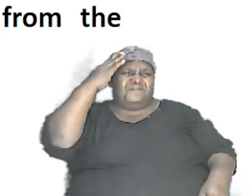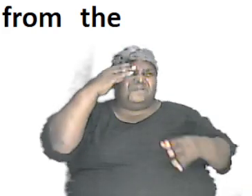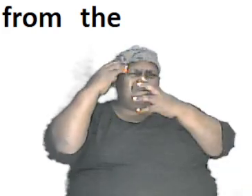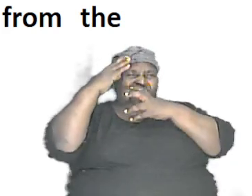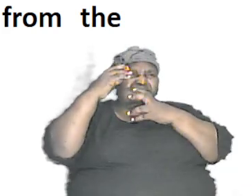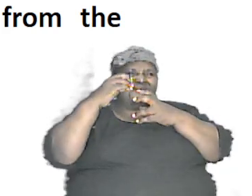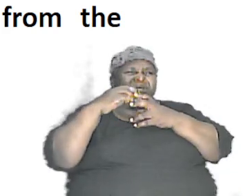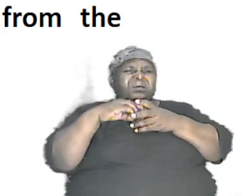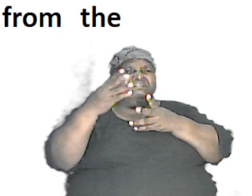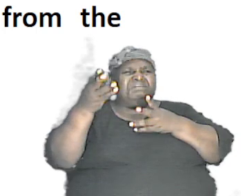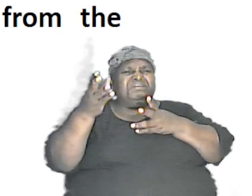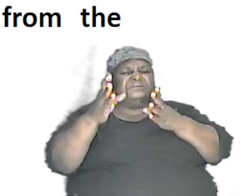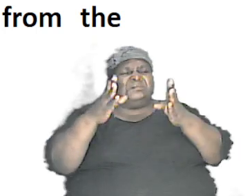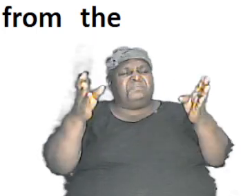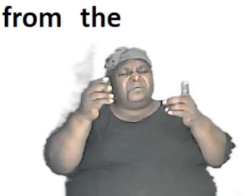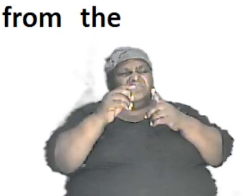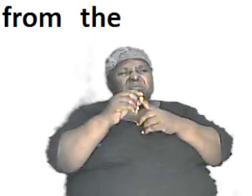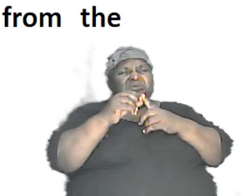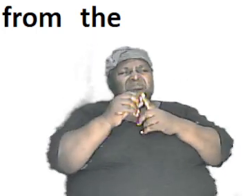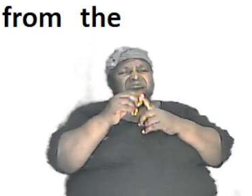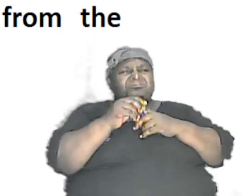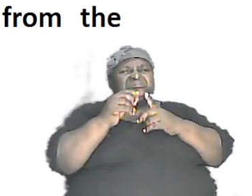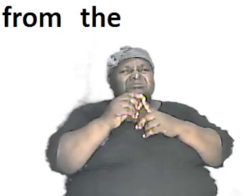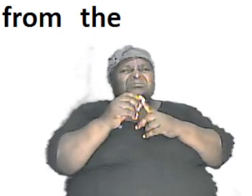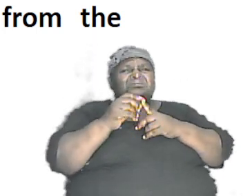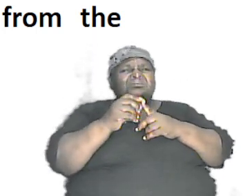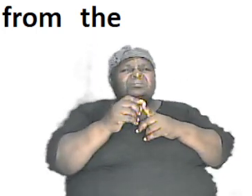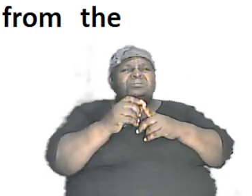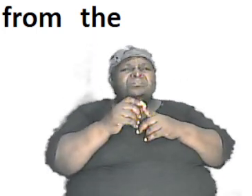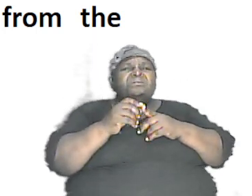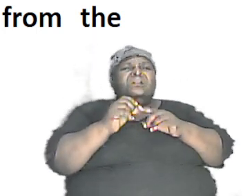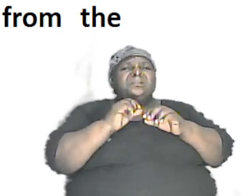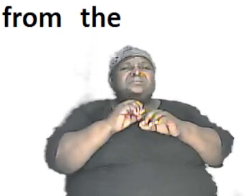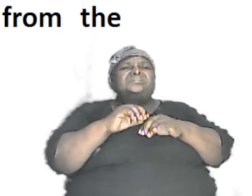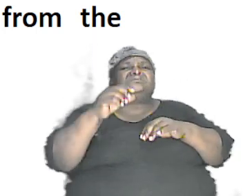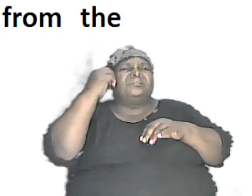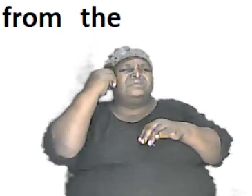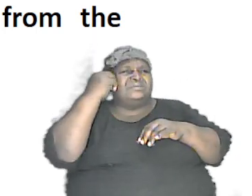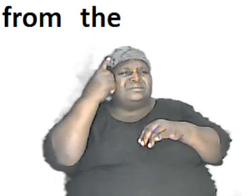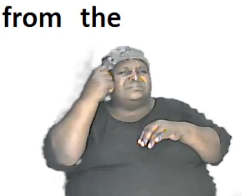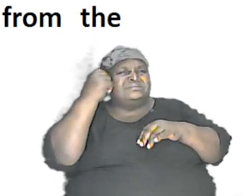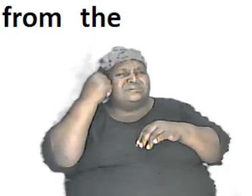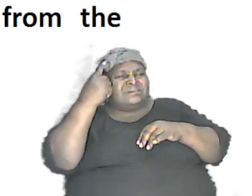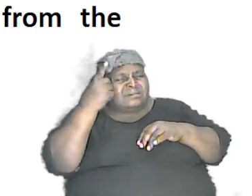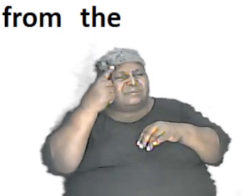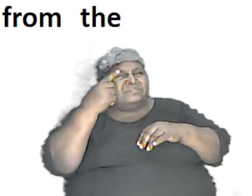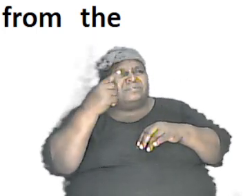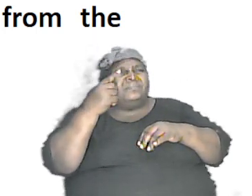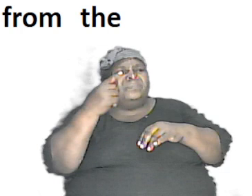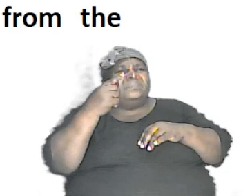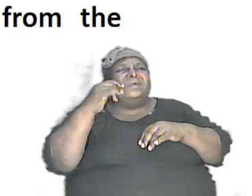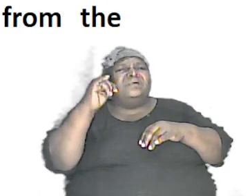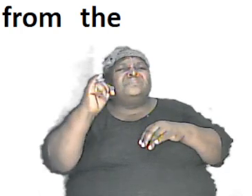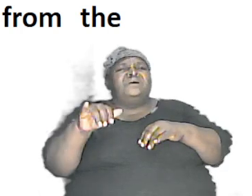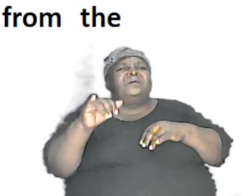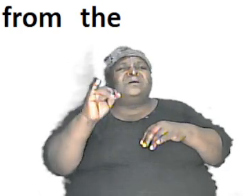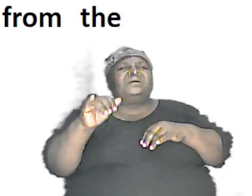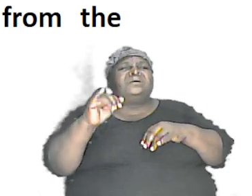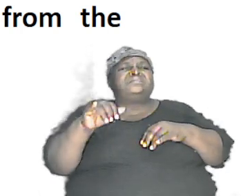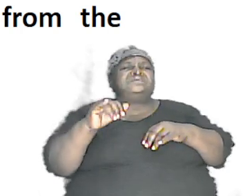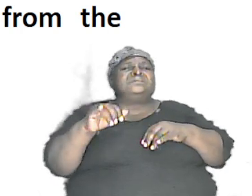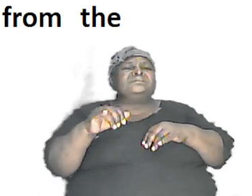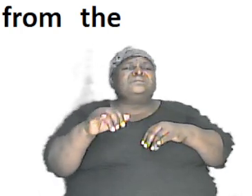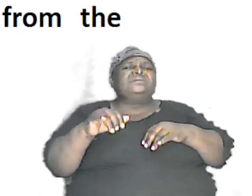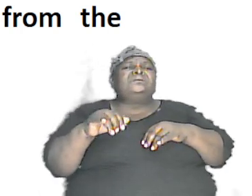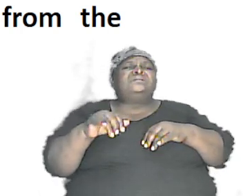minute but based on morphological and behavioral data it is clear and these are those that are in the area